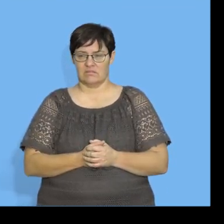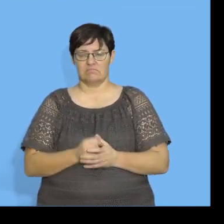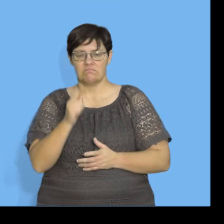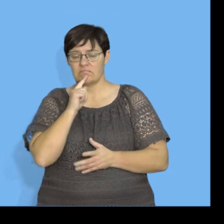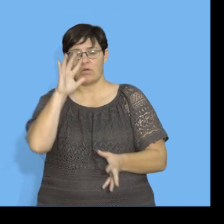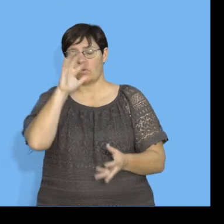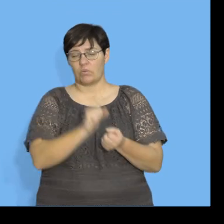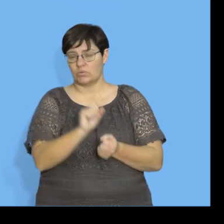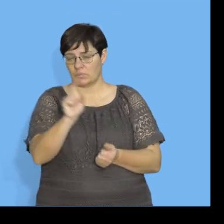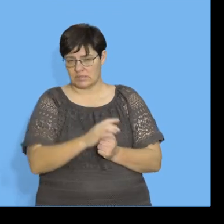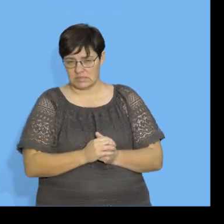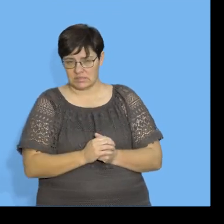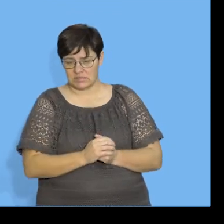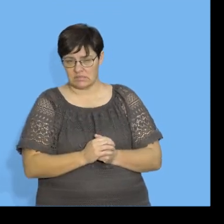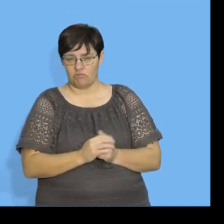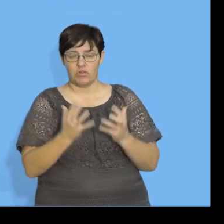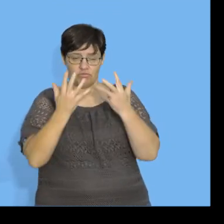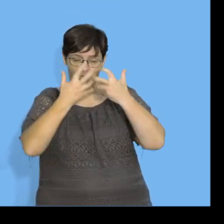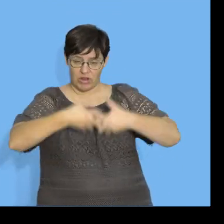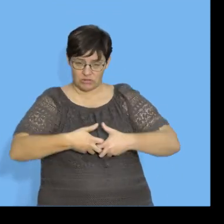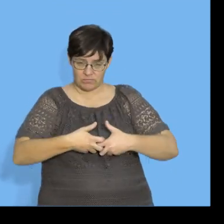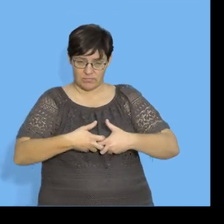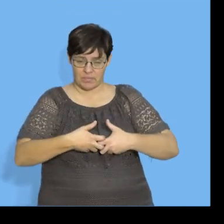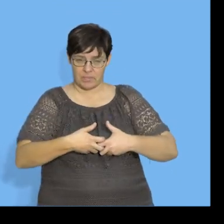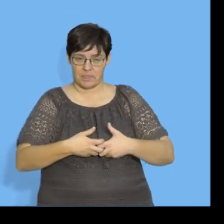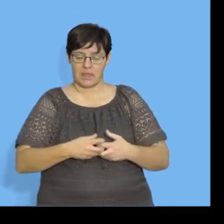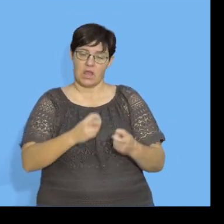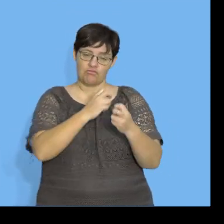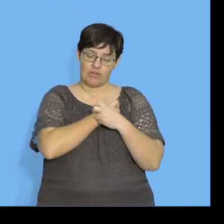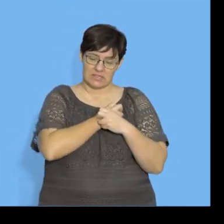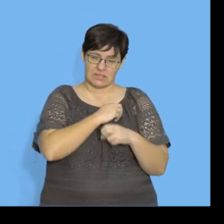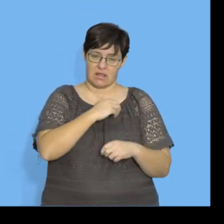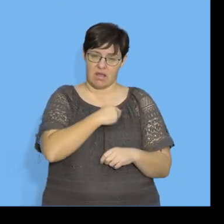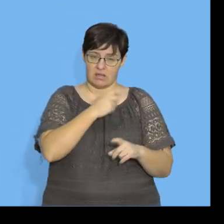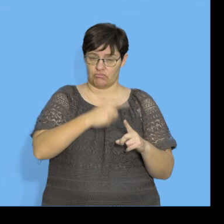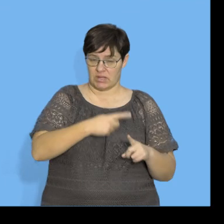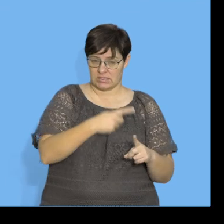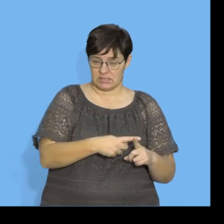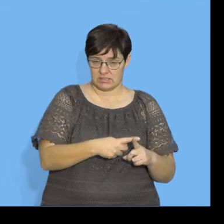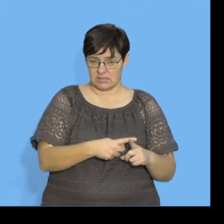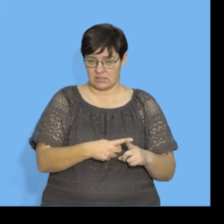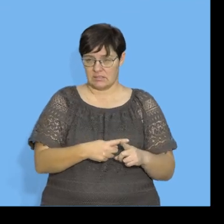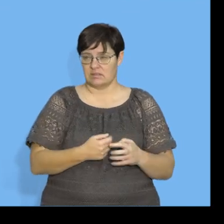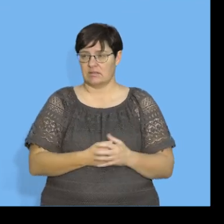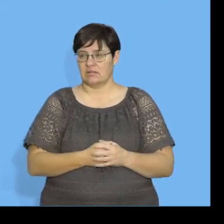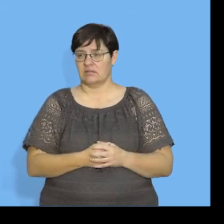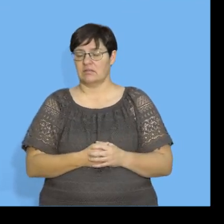So, what can you conclude regarding the relationship between the resting heart rate